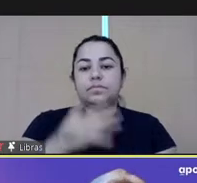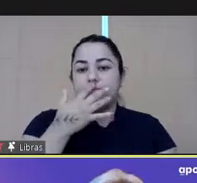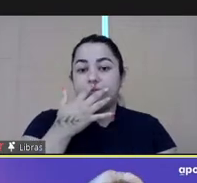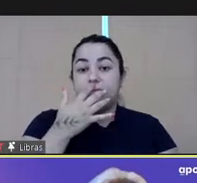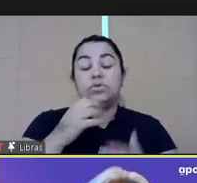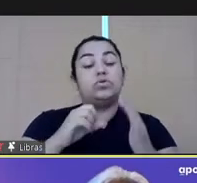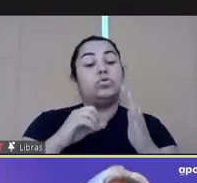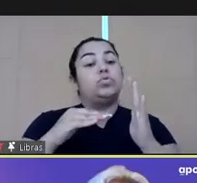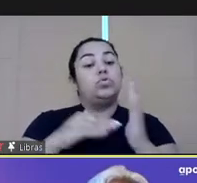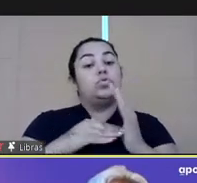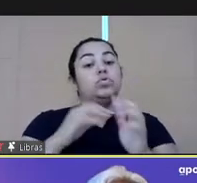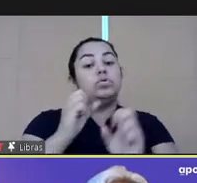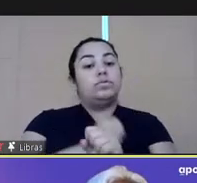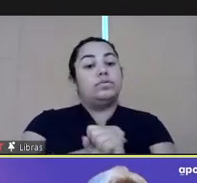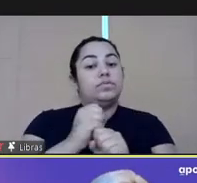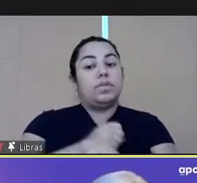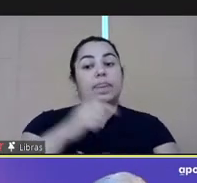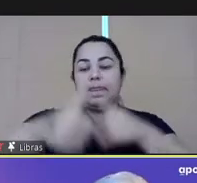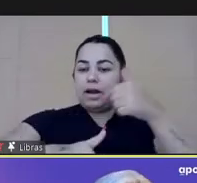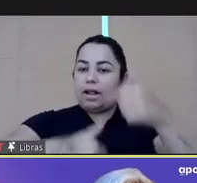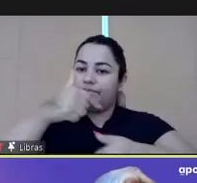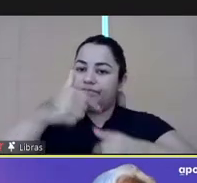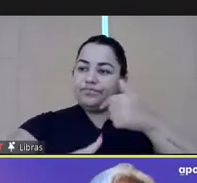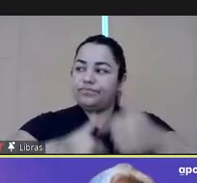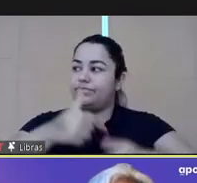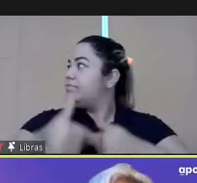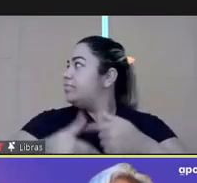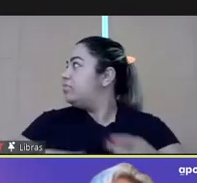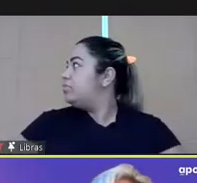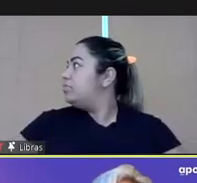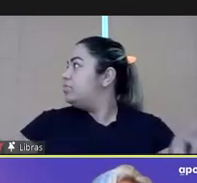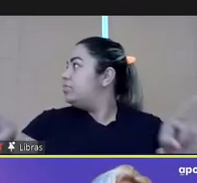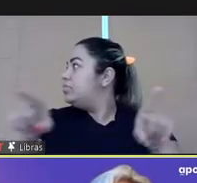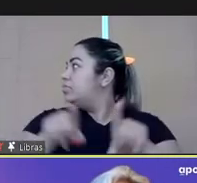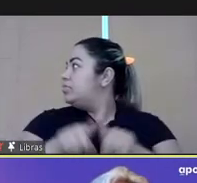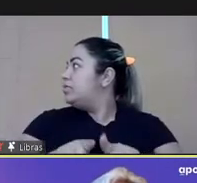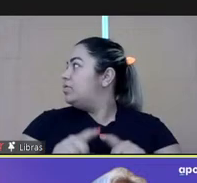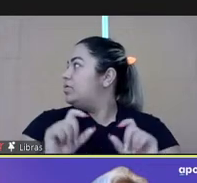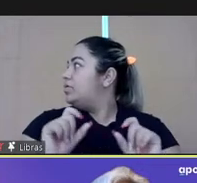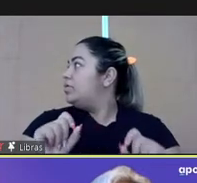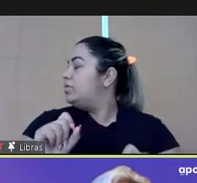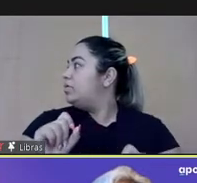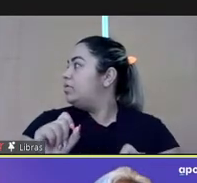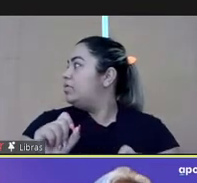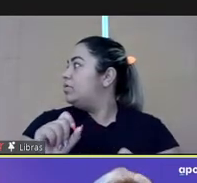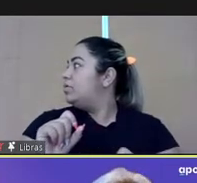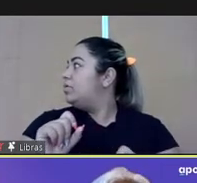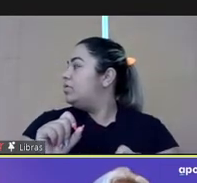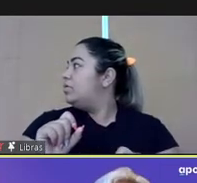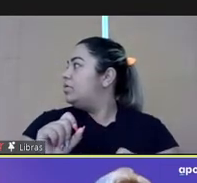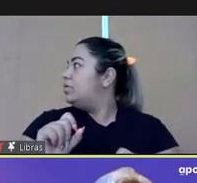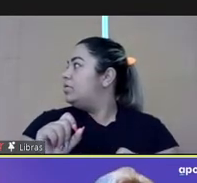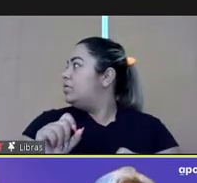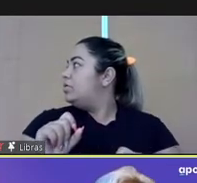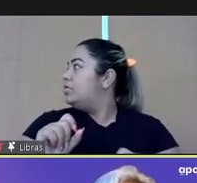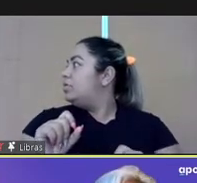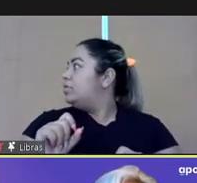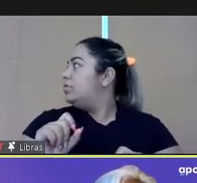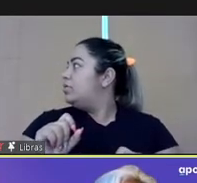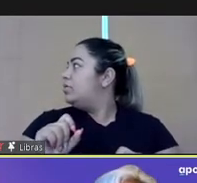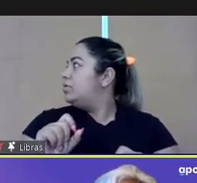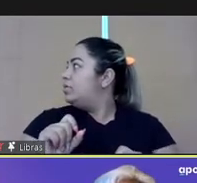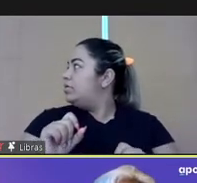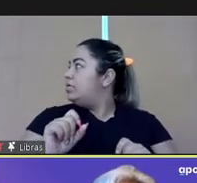several of our government partners globally, including Inapi, to transform their teams with the ideas, the knowledge, the skills